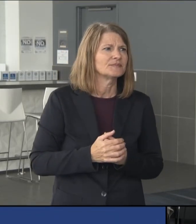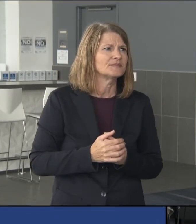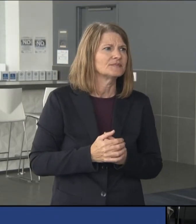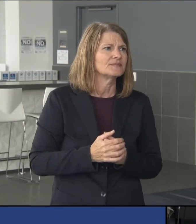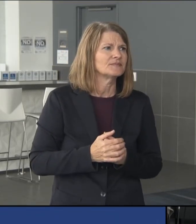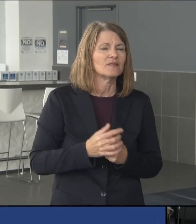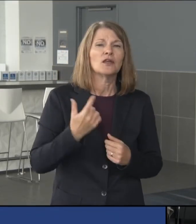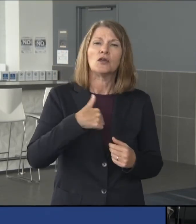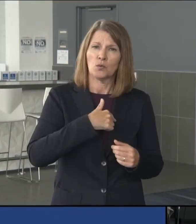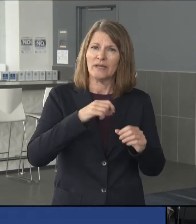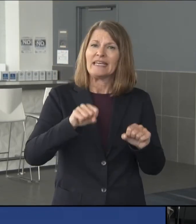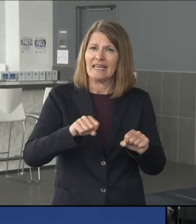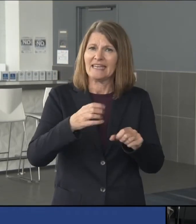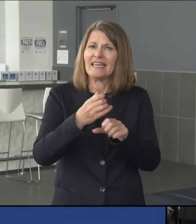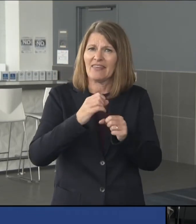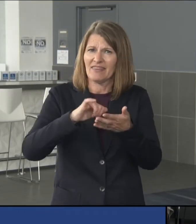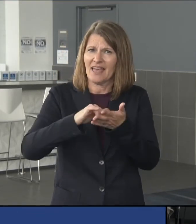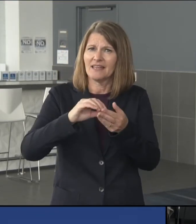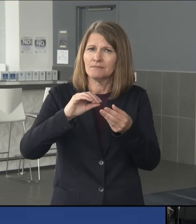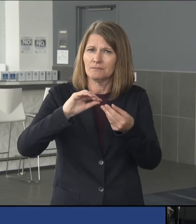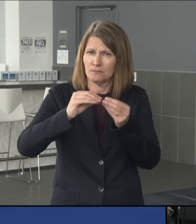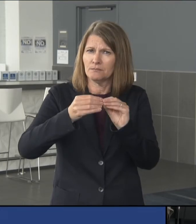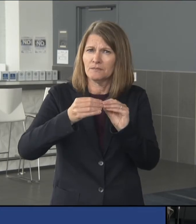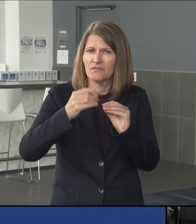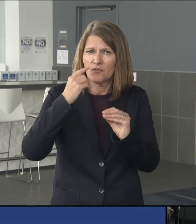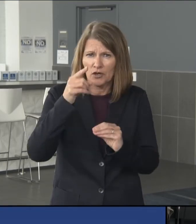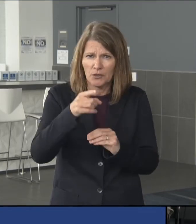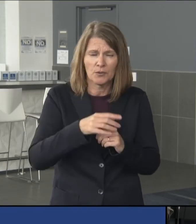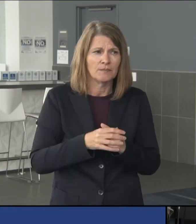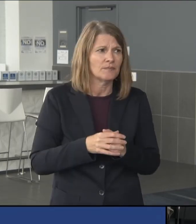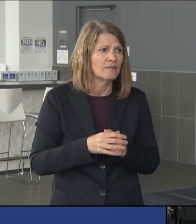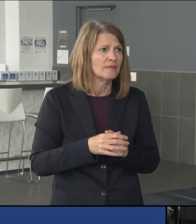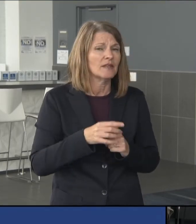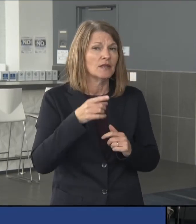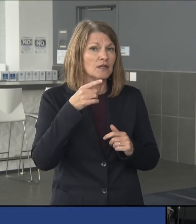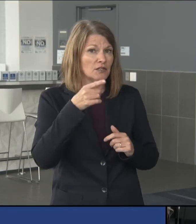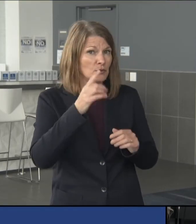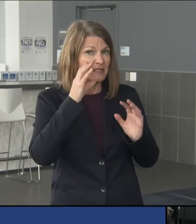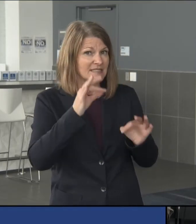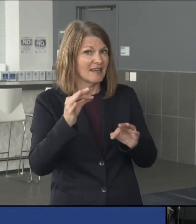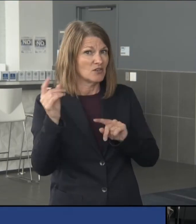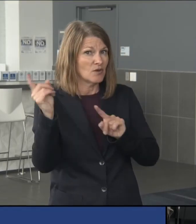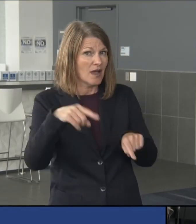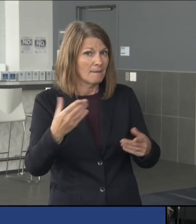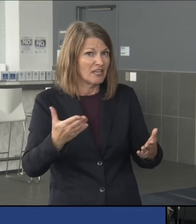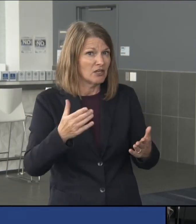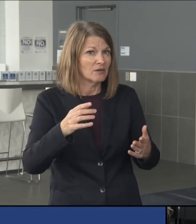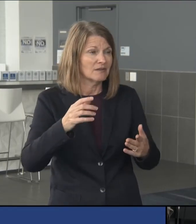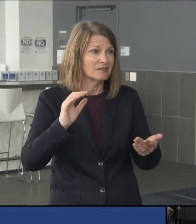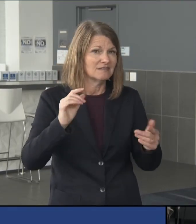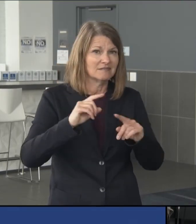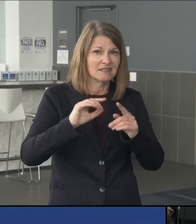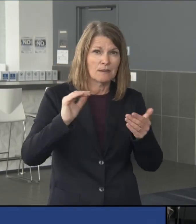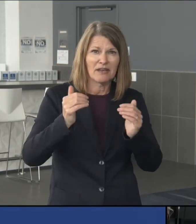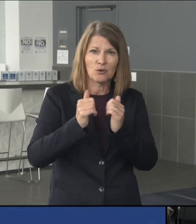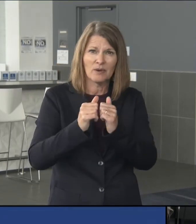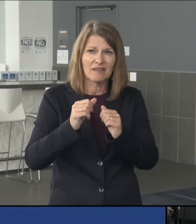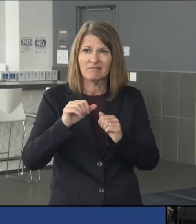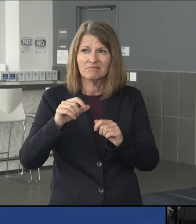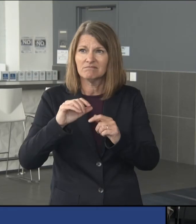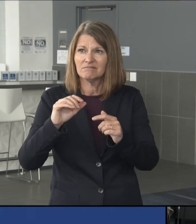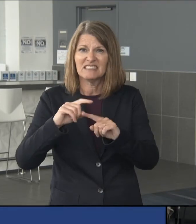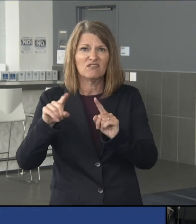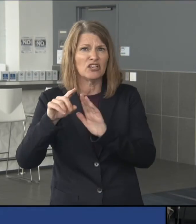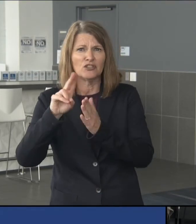But we can get it for you. We'll get it for you. Did you decide to come here for instead of some other university for a specific reason?